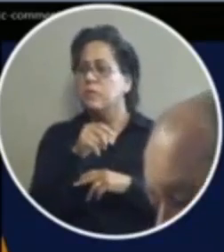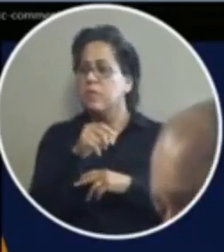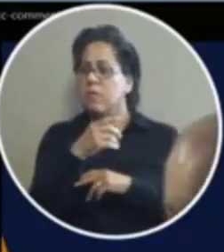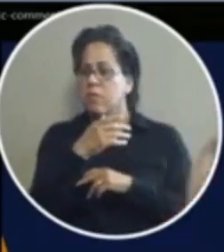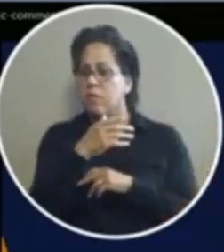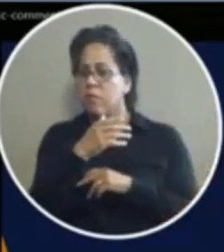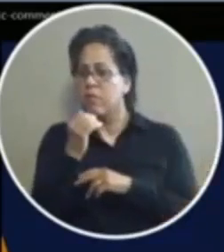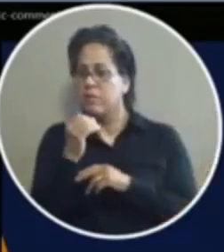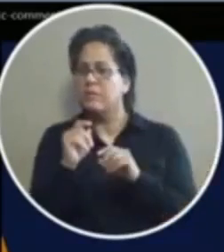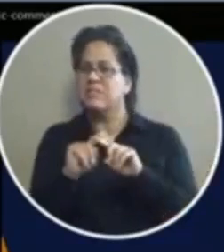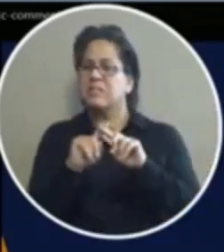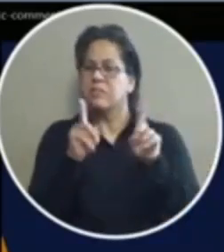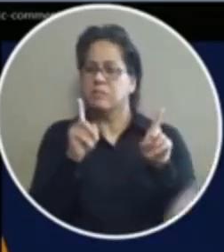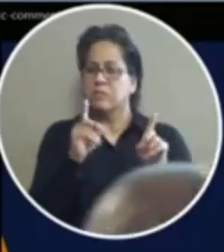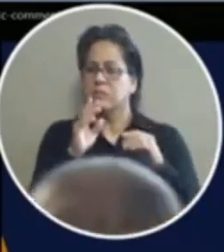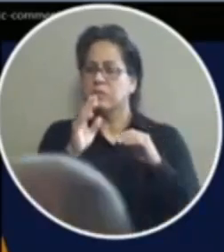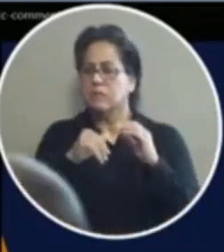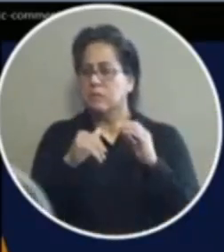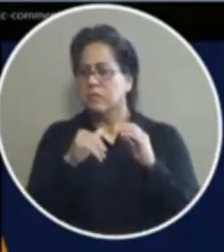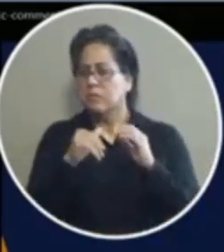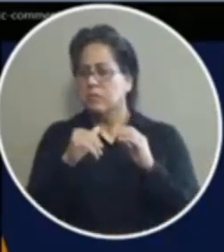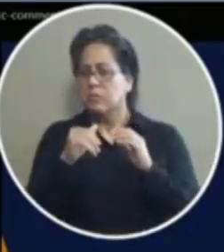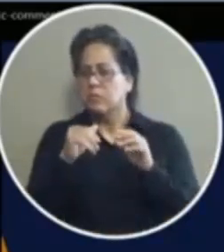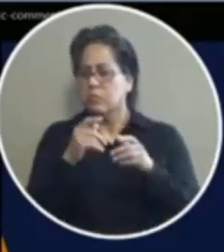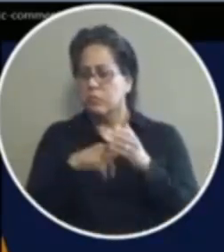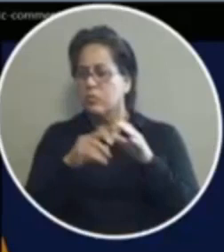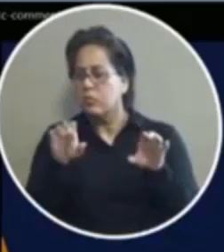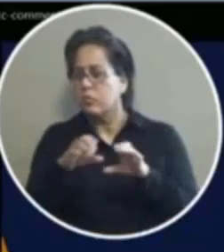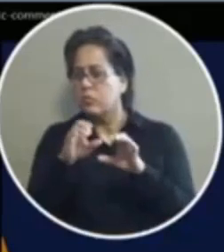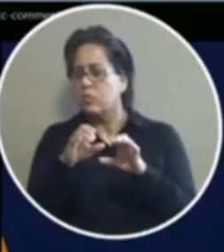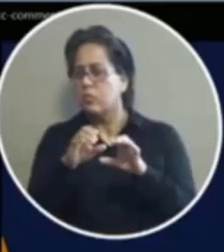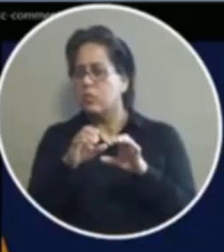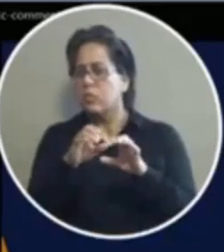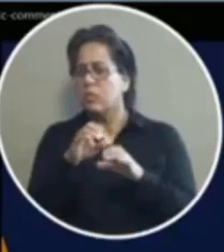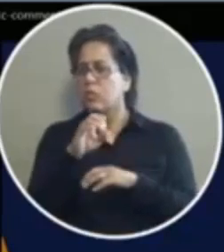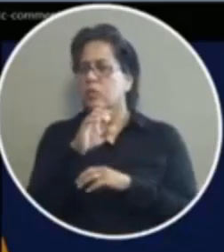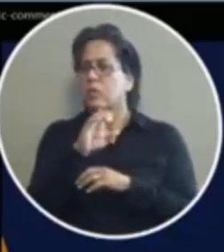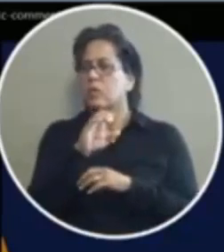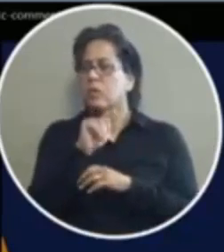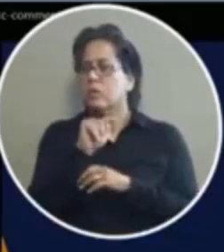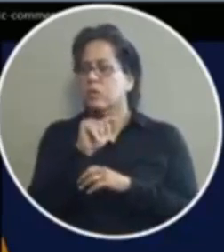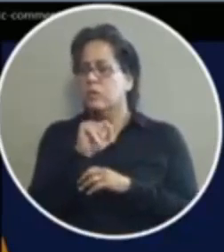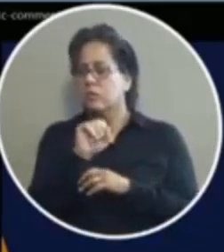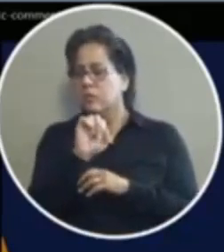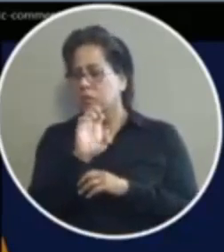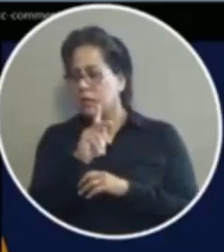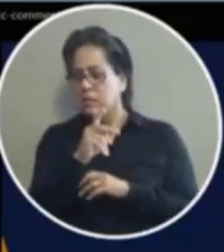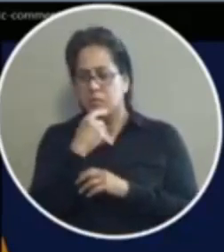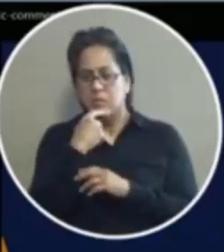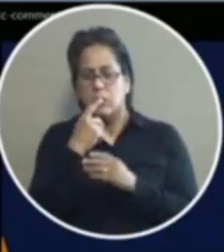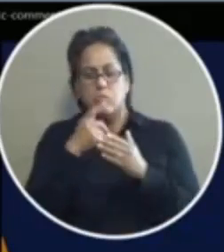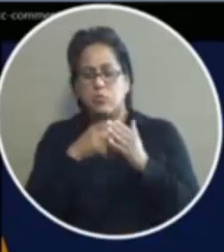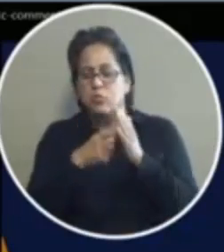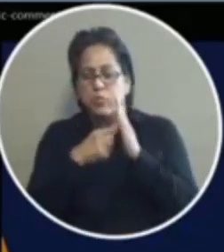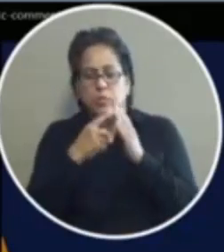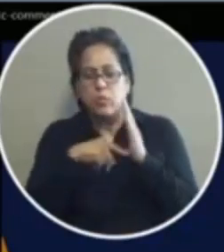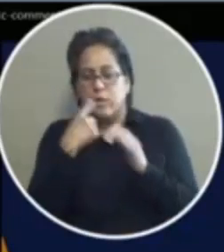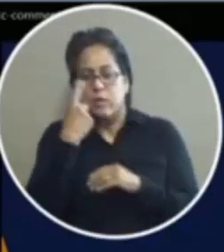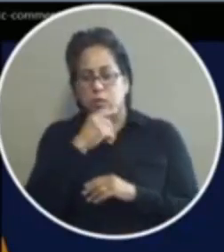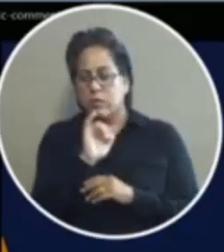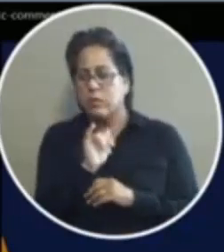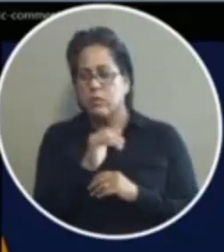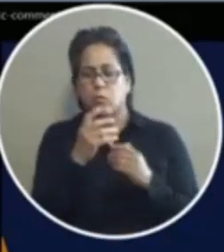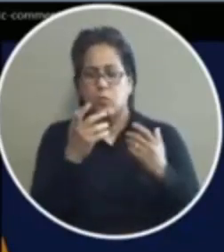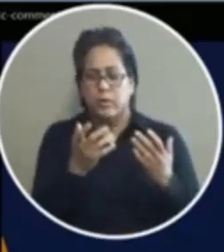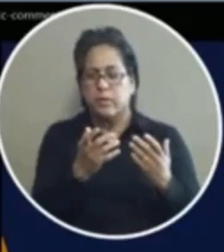that is different than what we do that point is a given the task was show me what that looks like and it sounds like judge morales